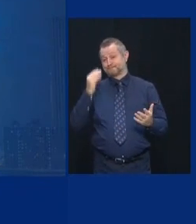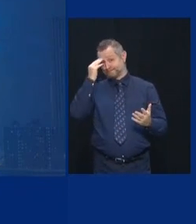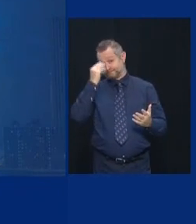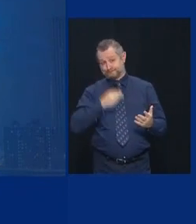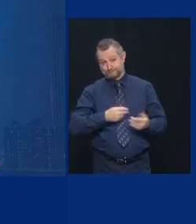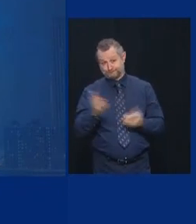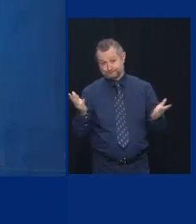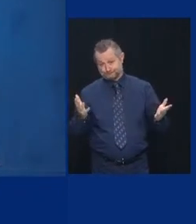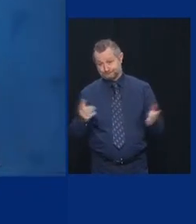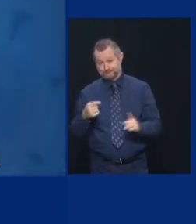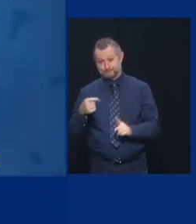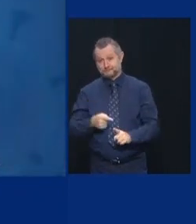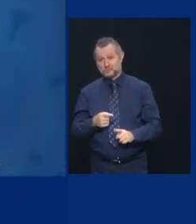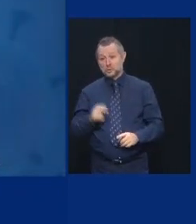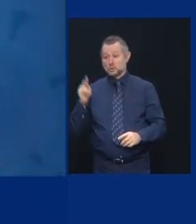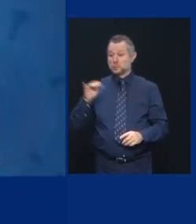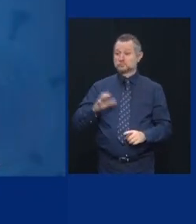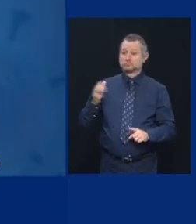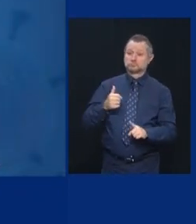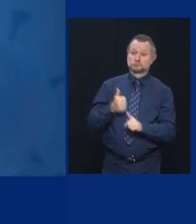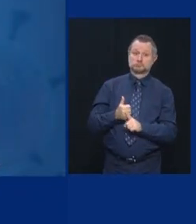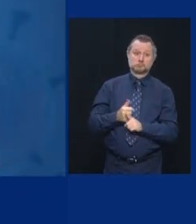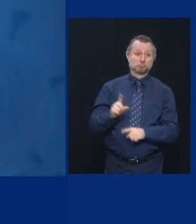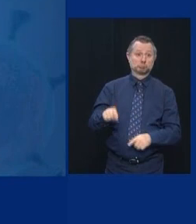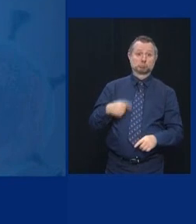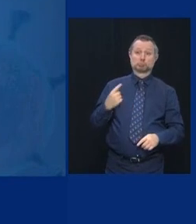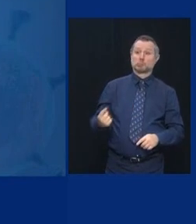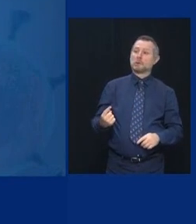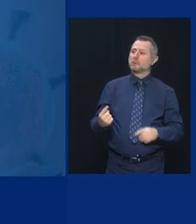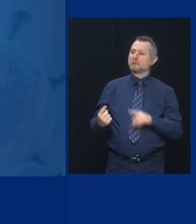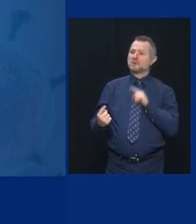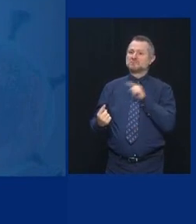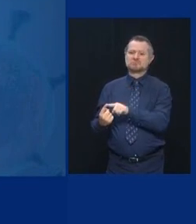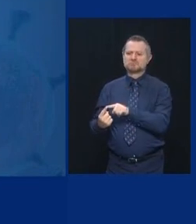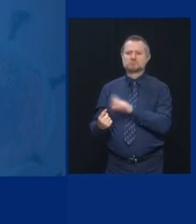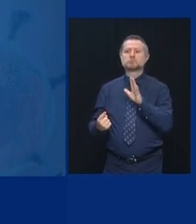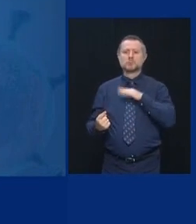New York City is not unique. We have this all across the state.